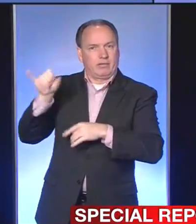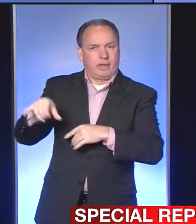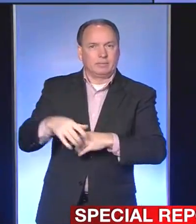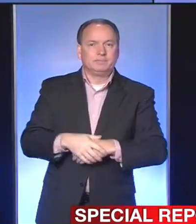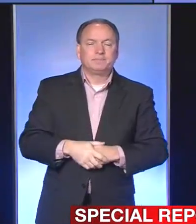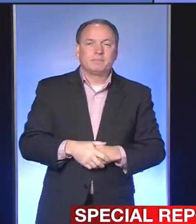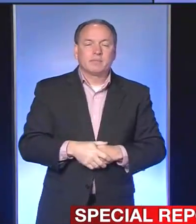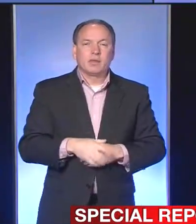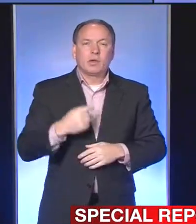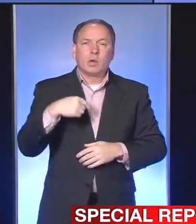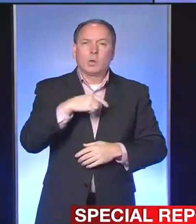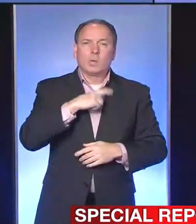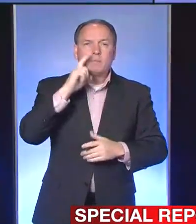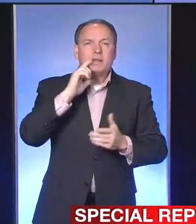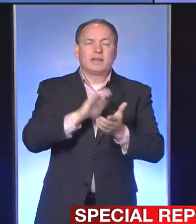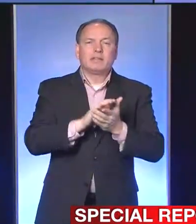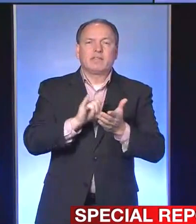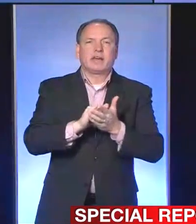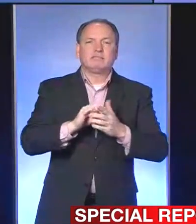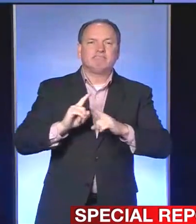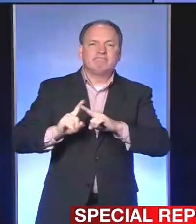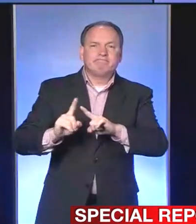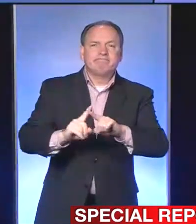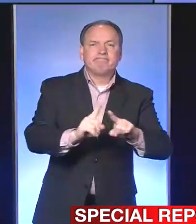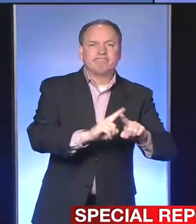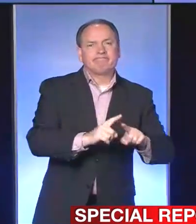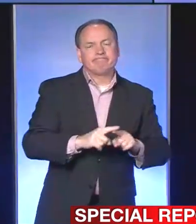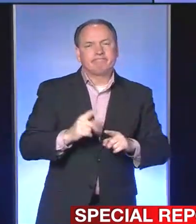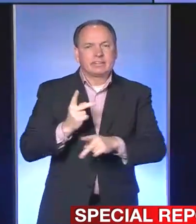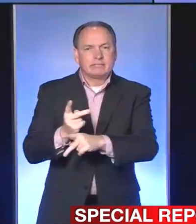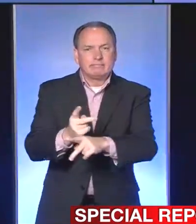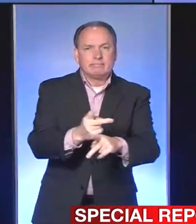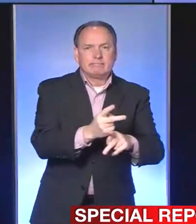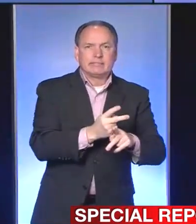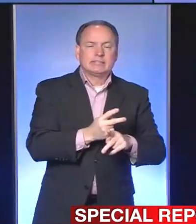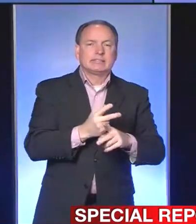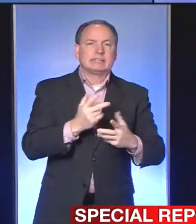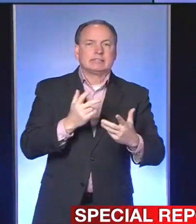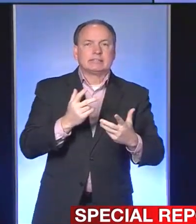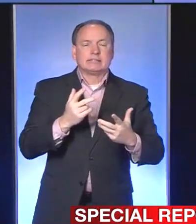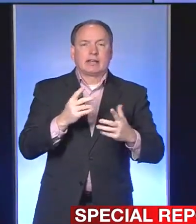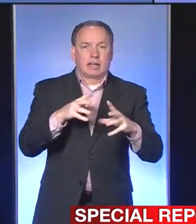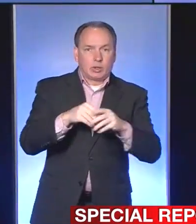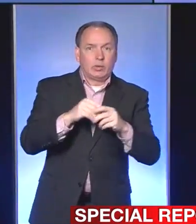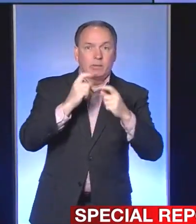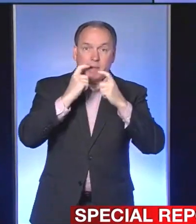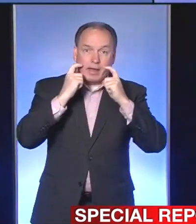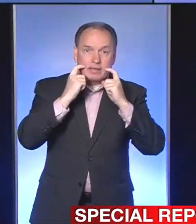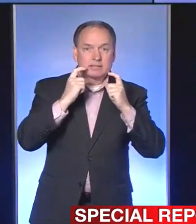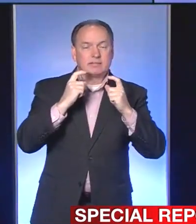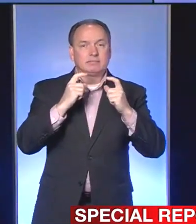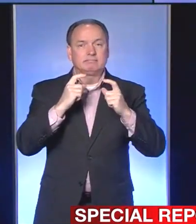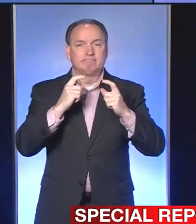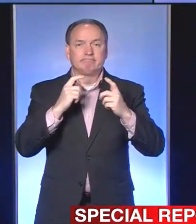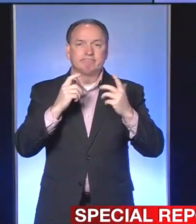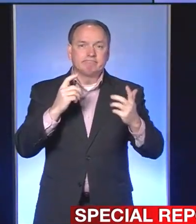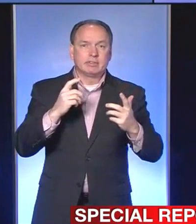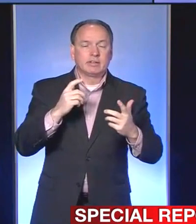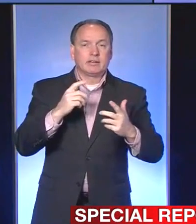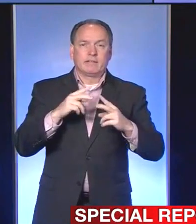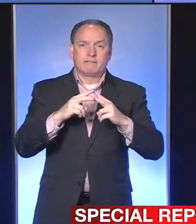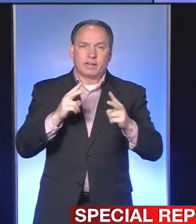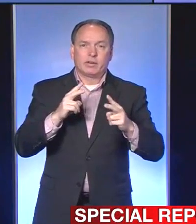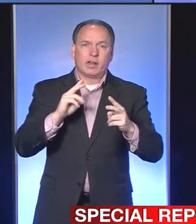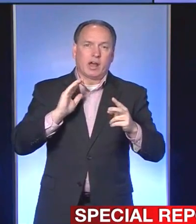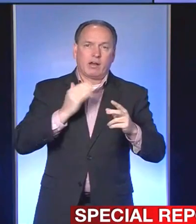We believe that taking all of these precautions that we're talking about, including masks being worn in businesses is really